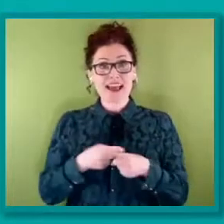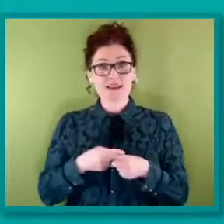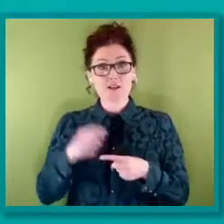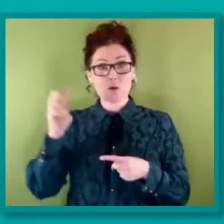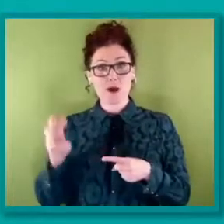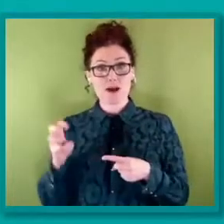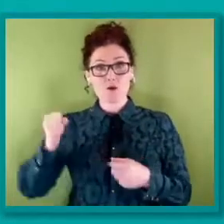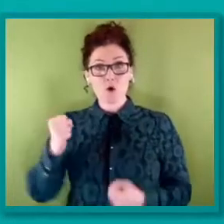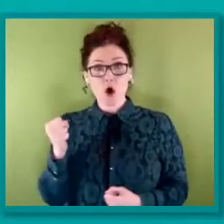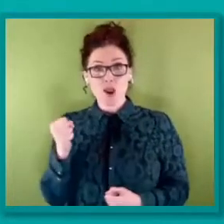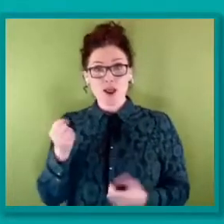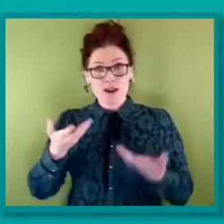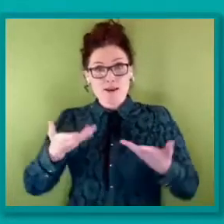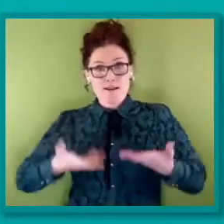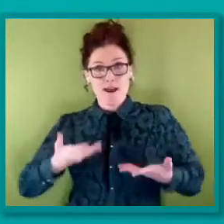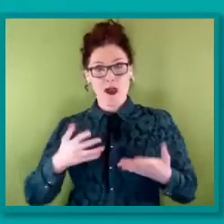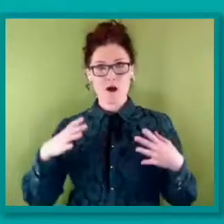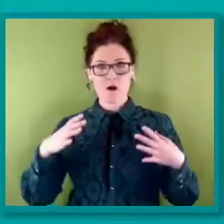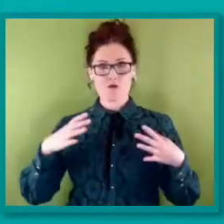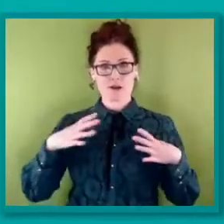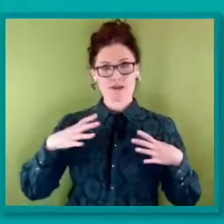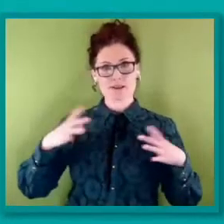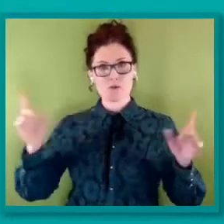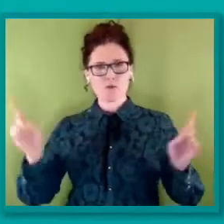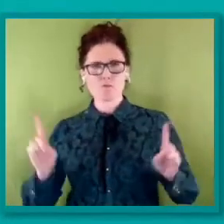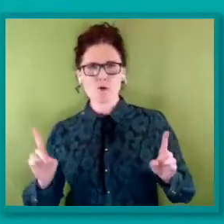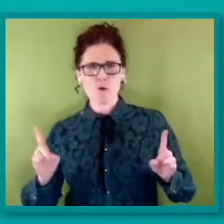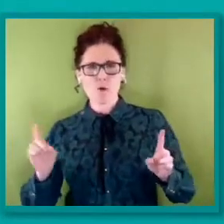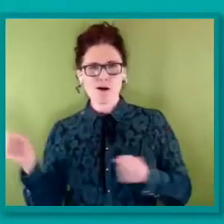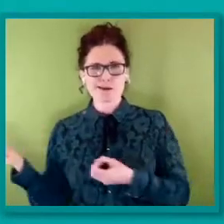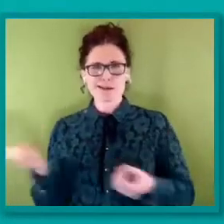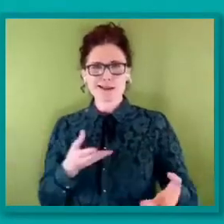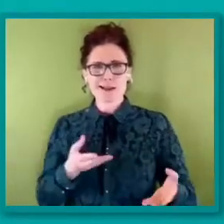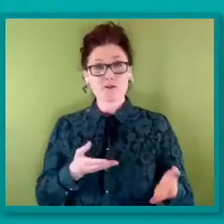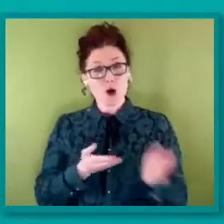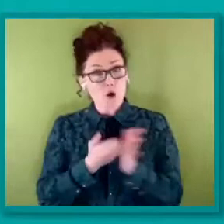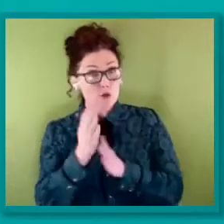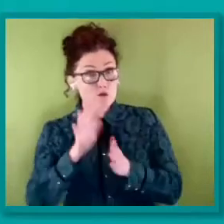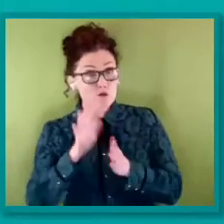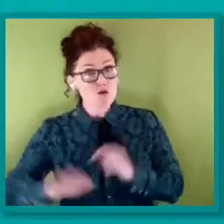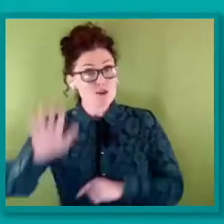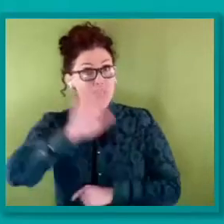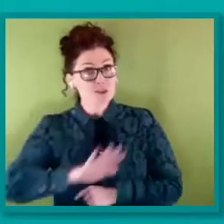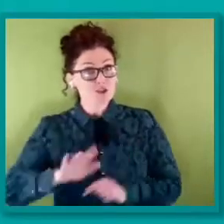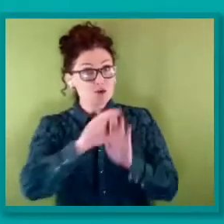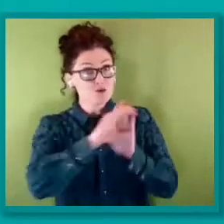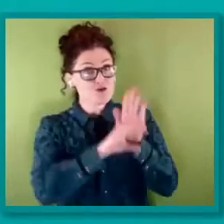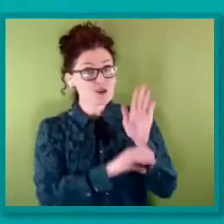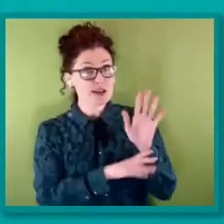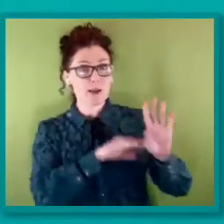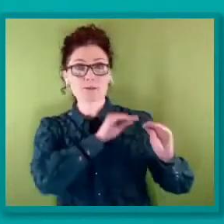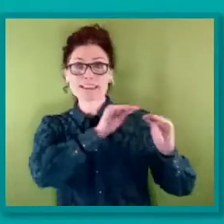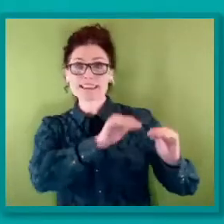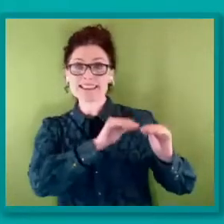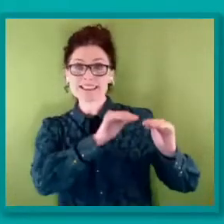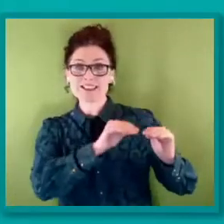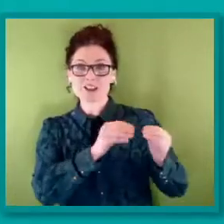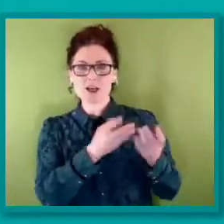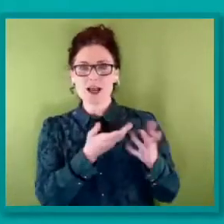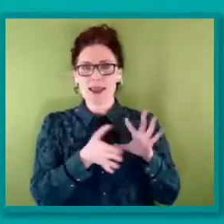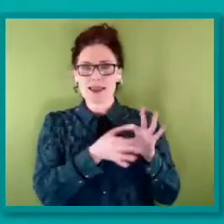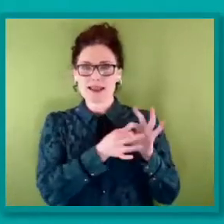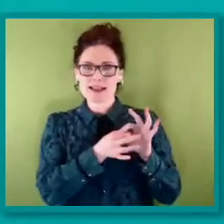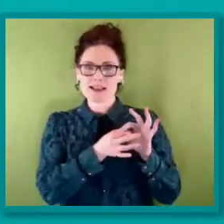ready to deliver through the national curriculum, teaching around LGBTQ identities,